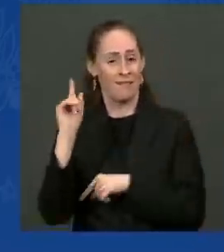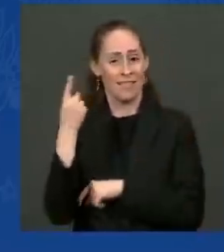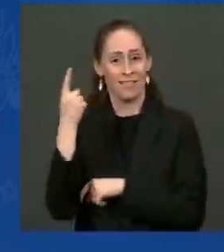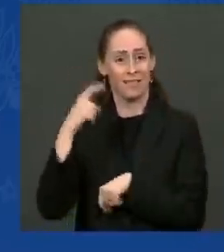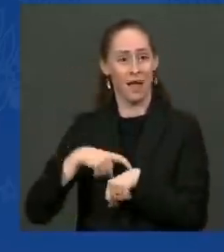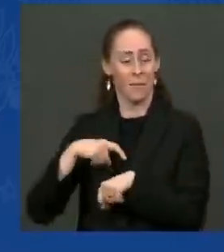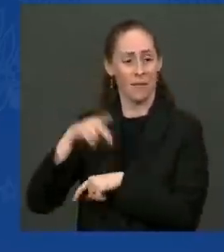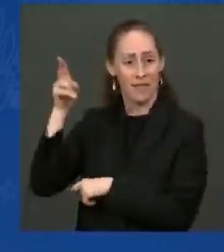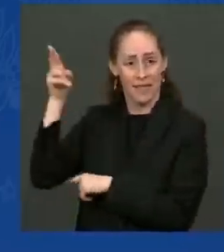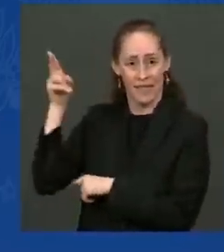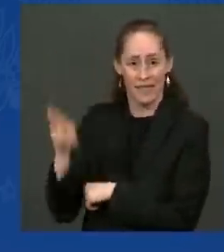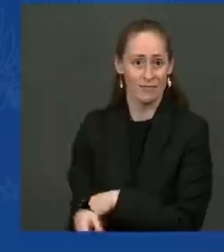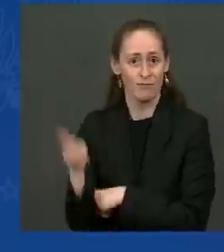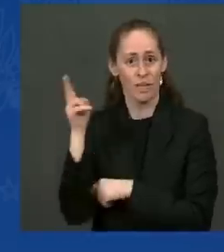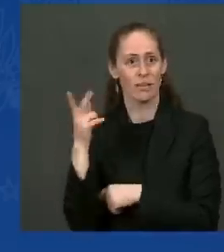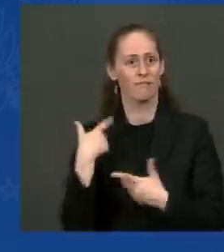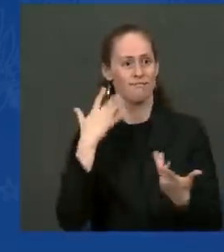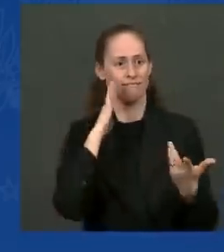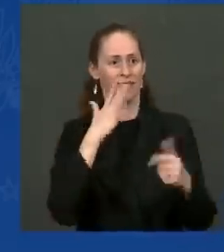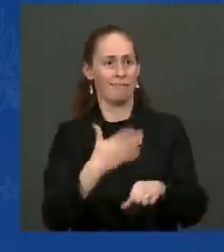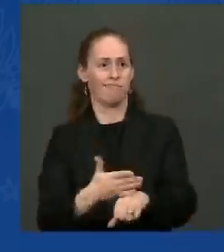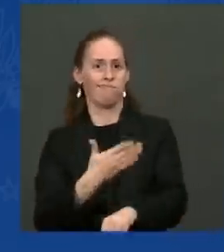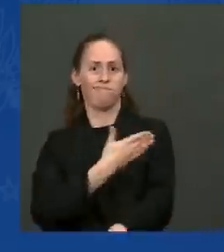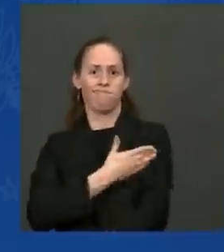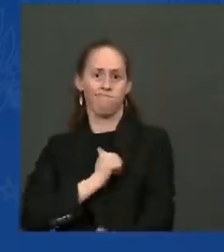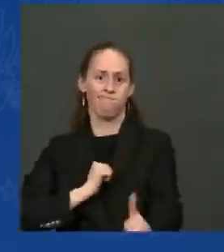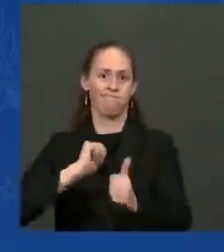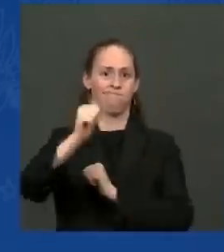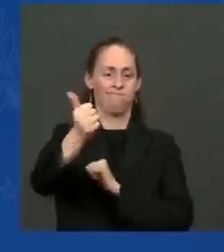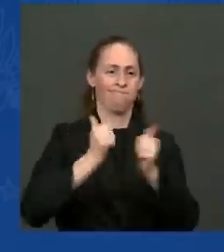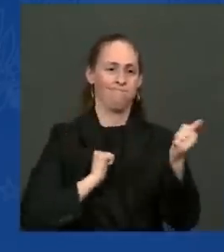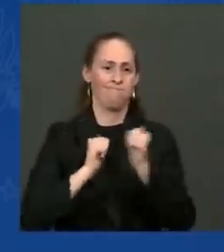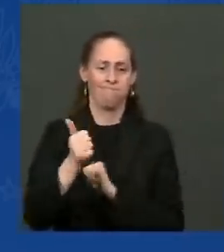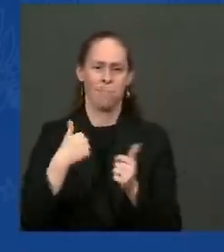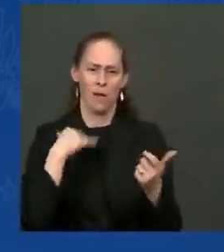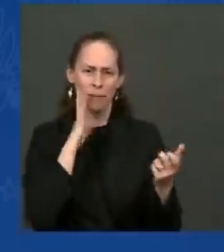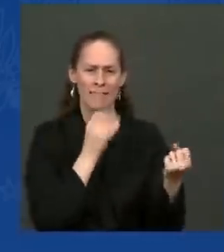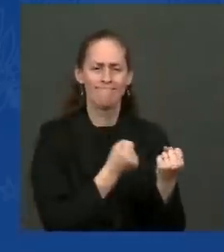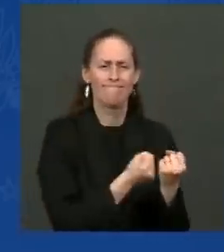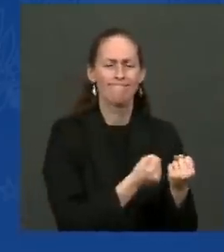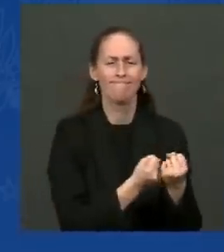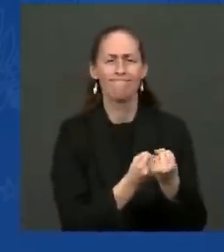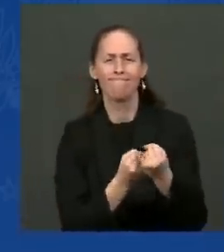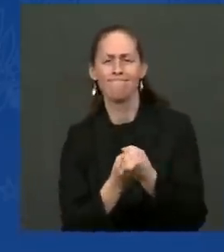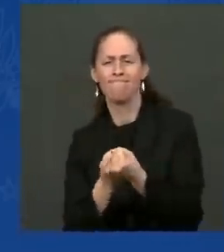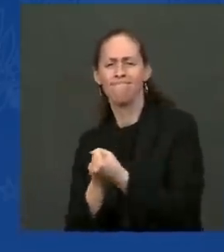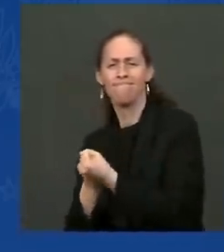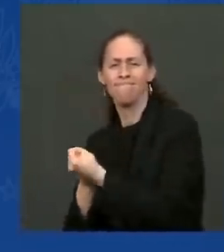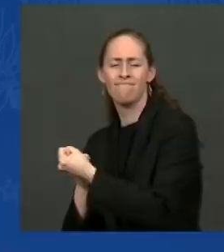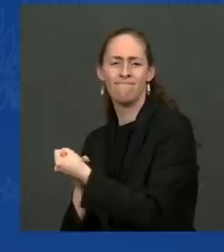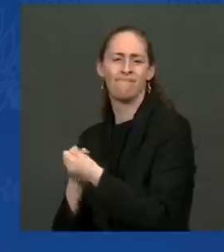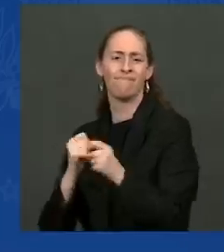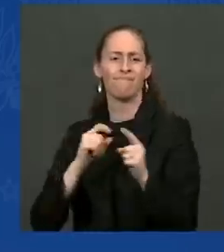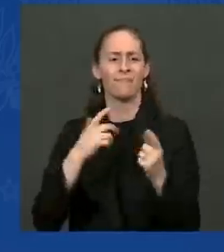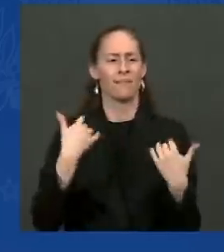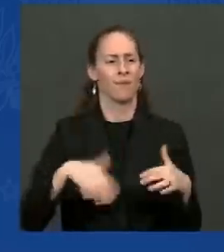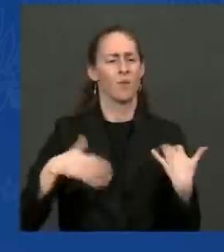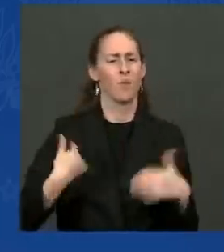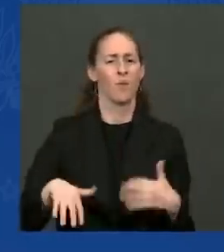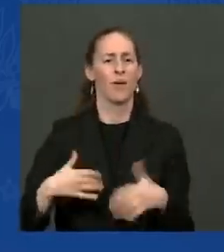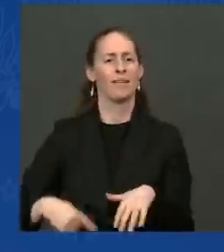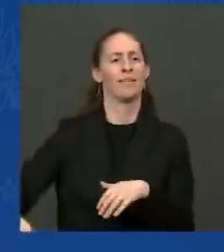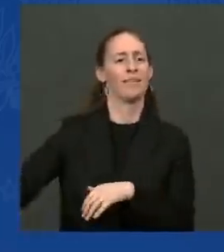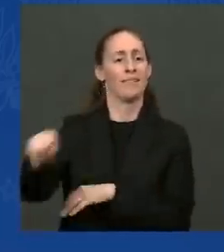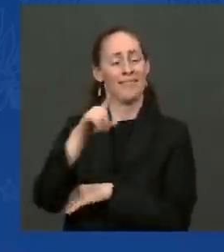more competitive. And it will deliver on our nation's and our administration's commitment